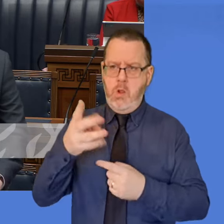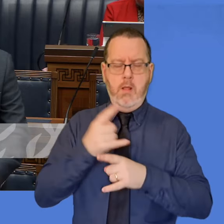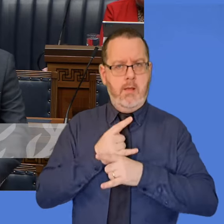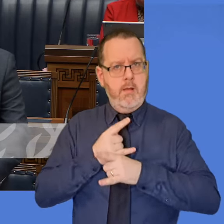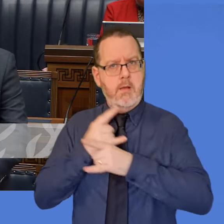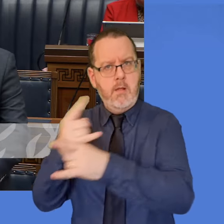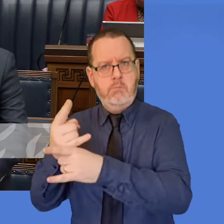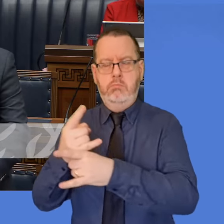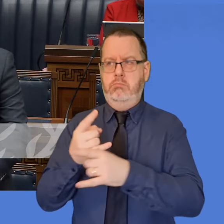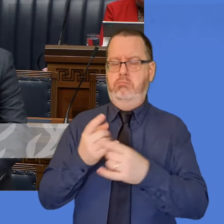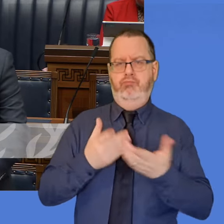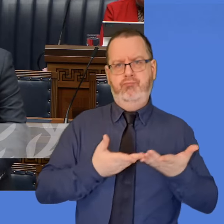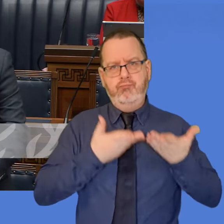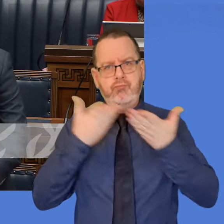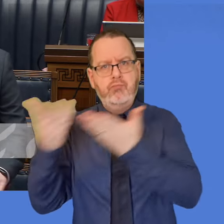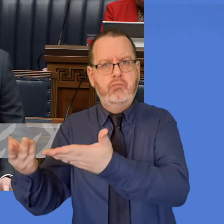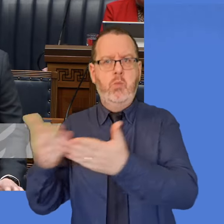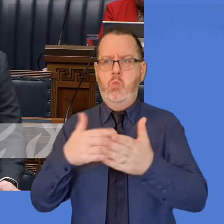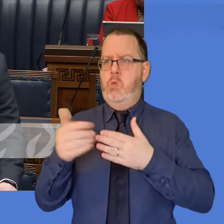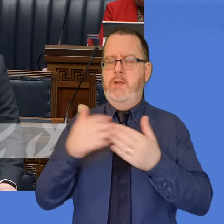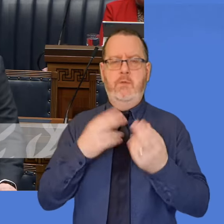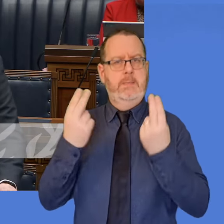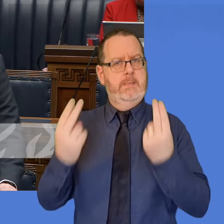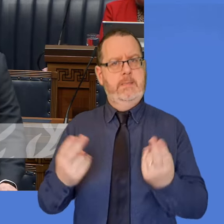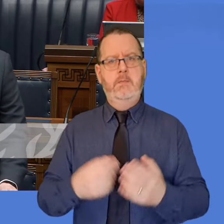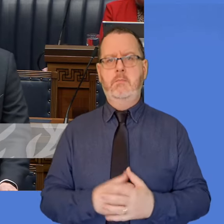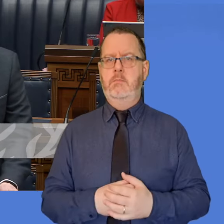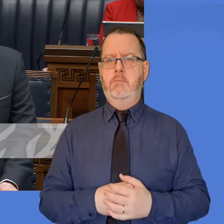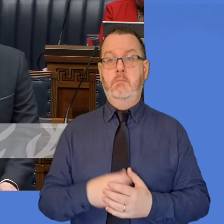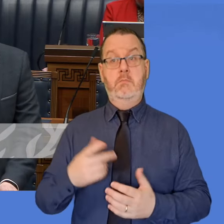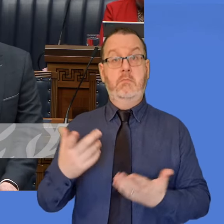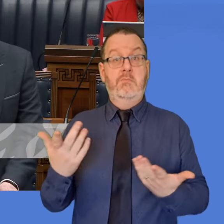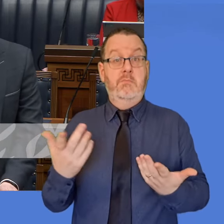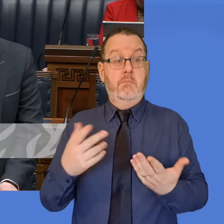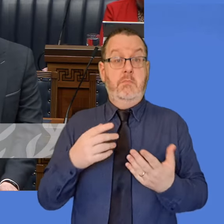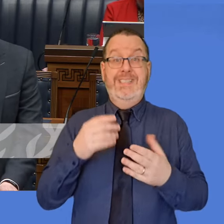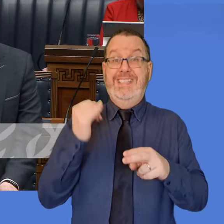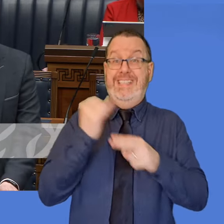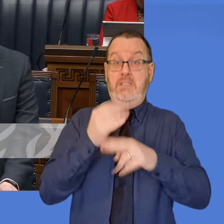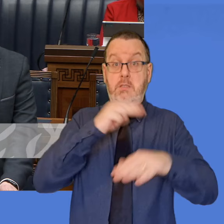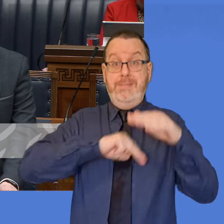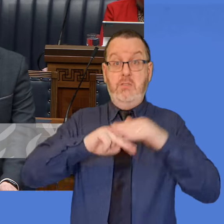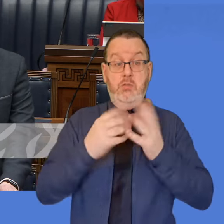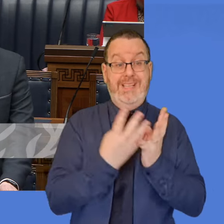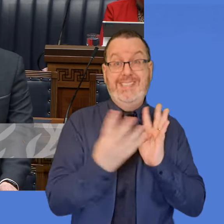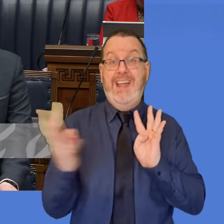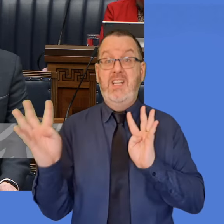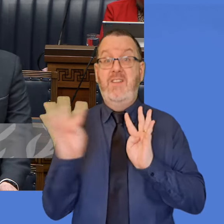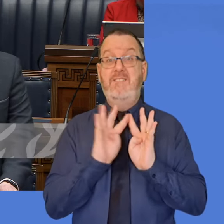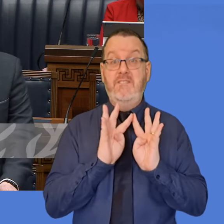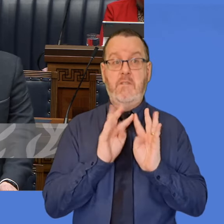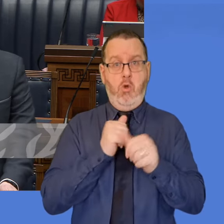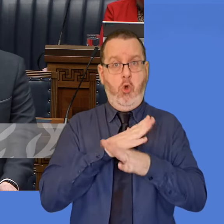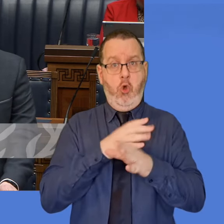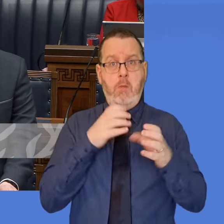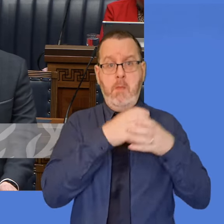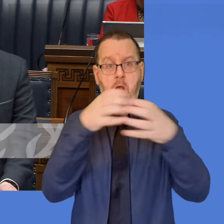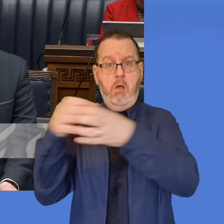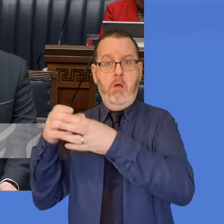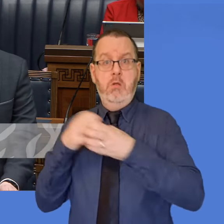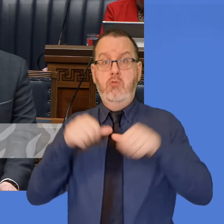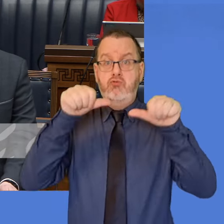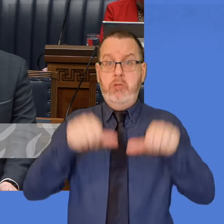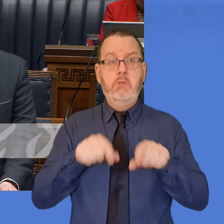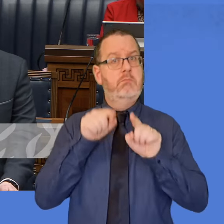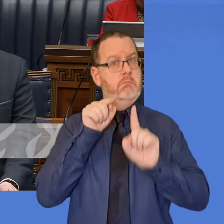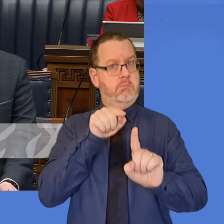this much needed help. There is no disagreement between parties within the Executive on the need to get this done and to get this done